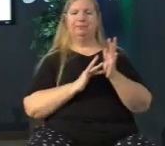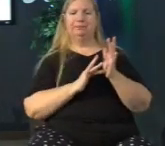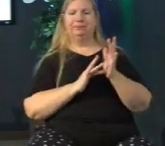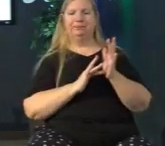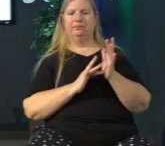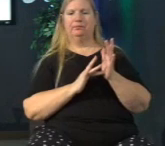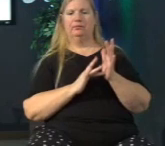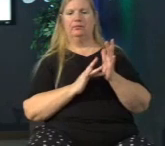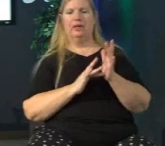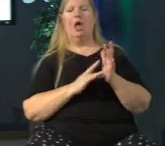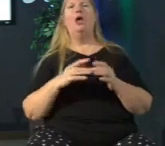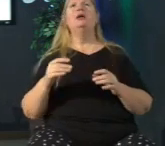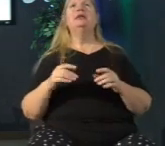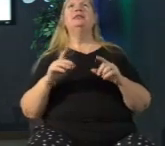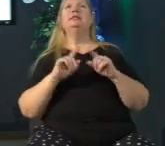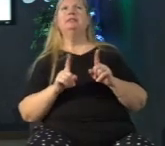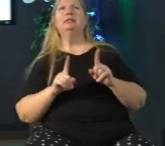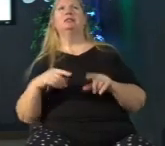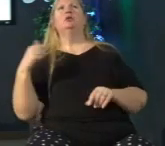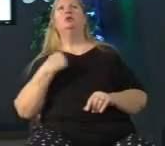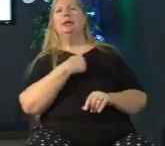is we know that ultimately God is good